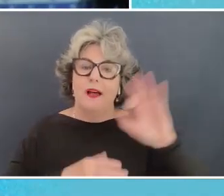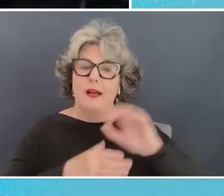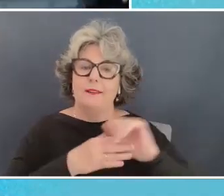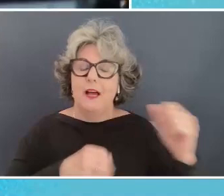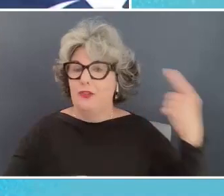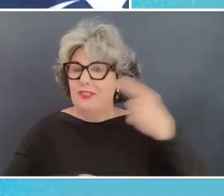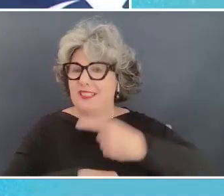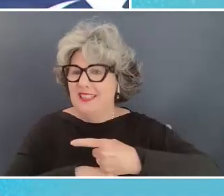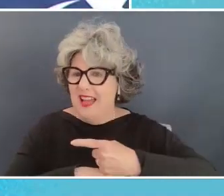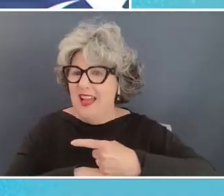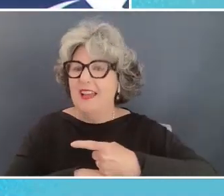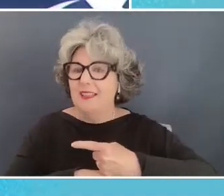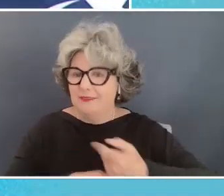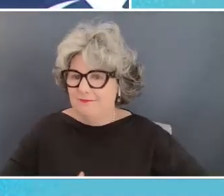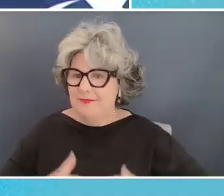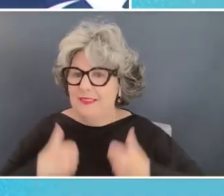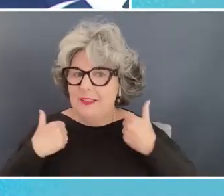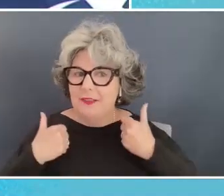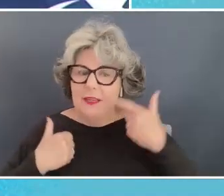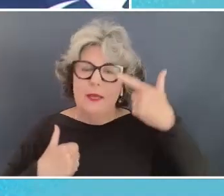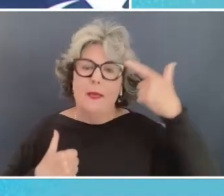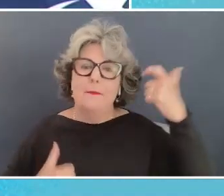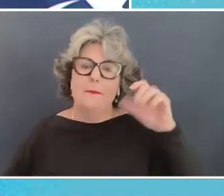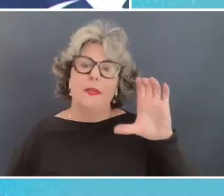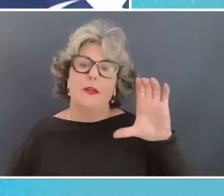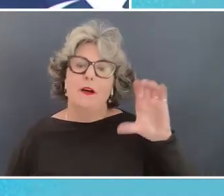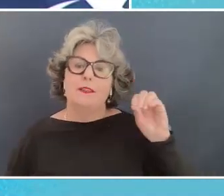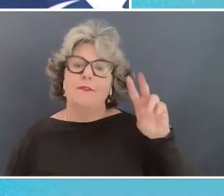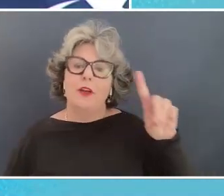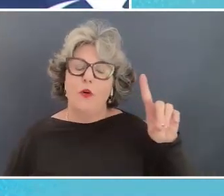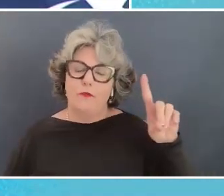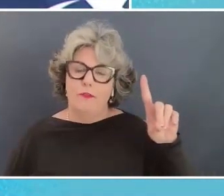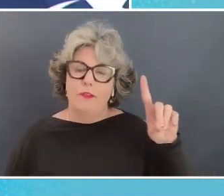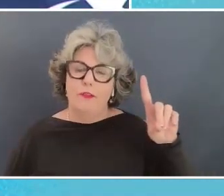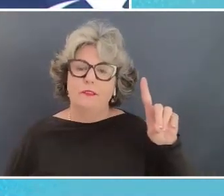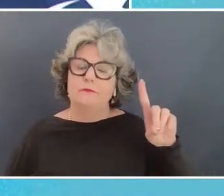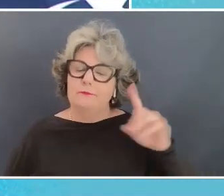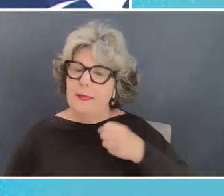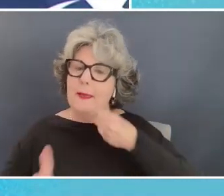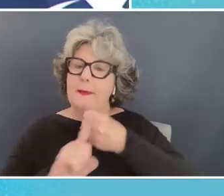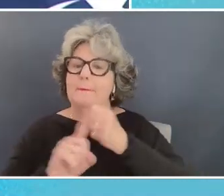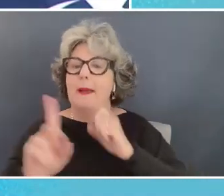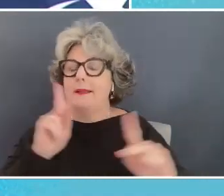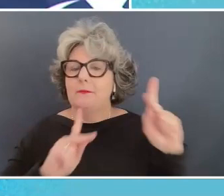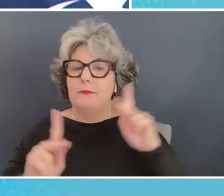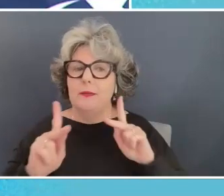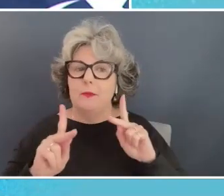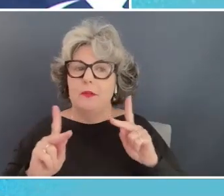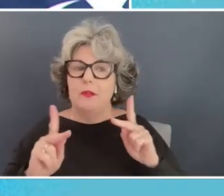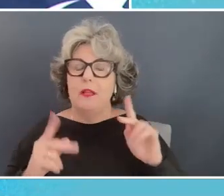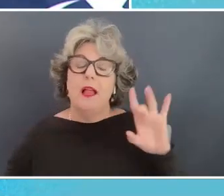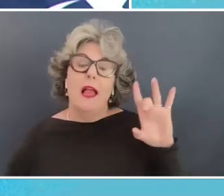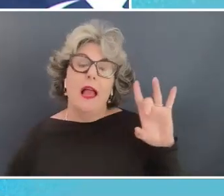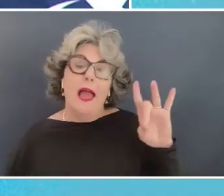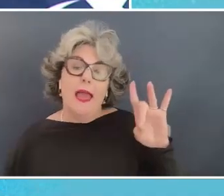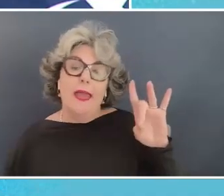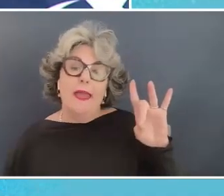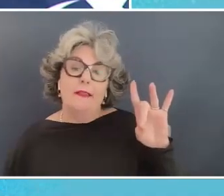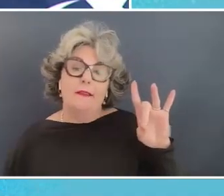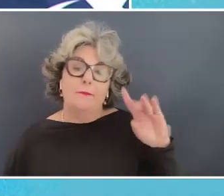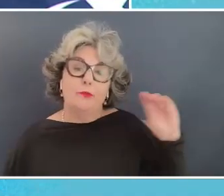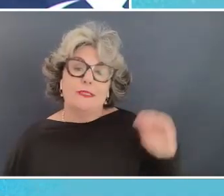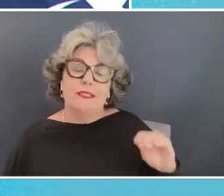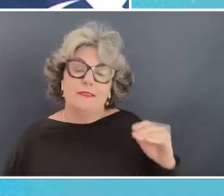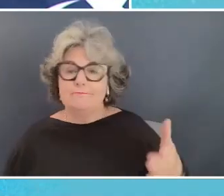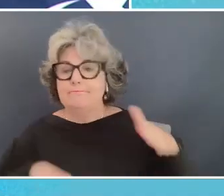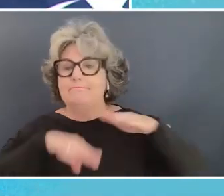which bumped the global poverty rate to around from 8 percent to around 9 percent and more